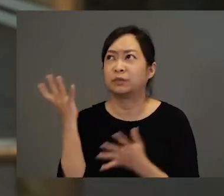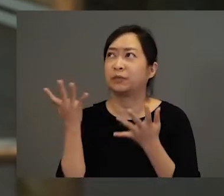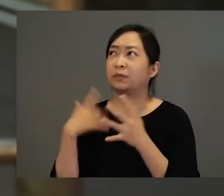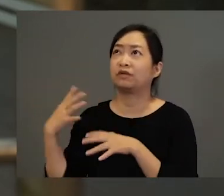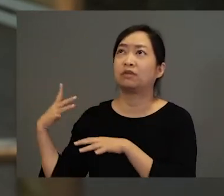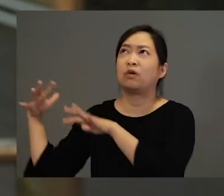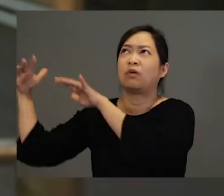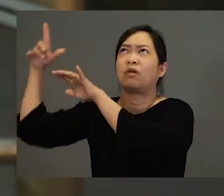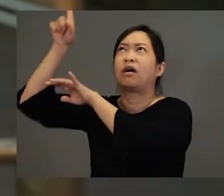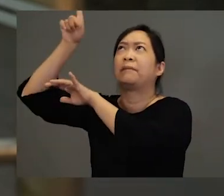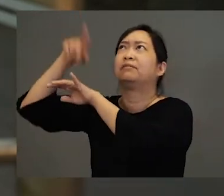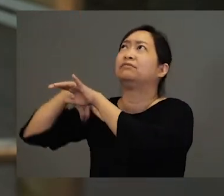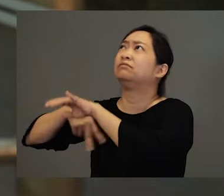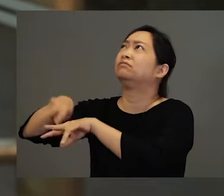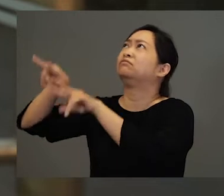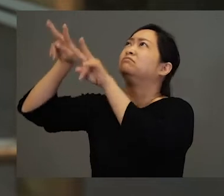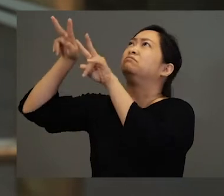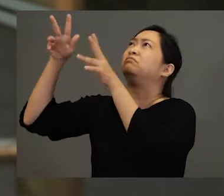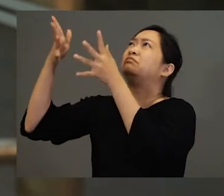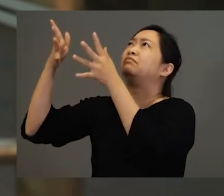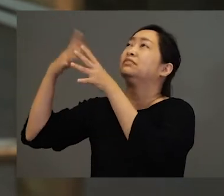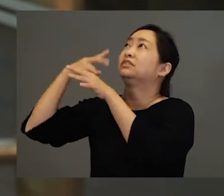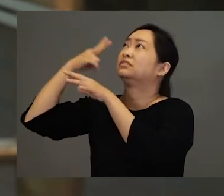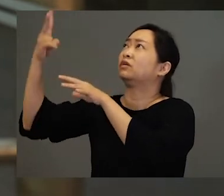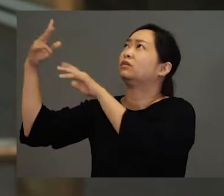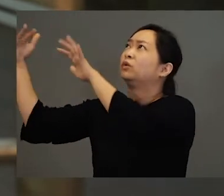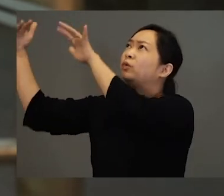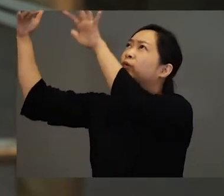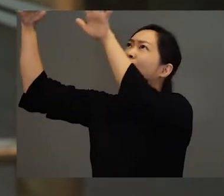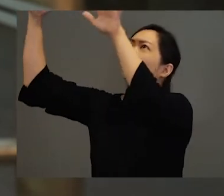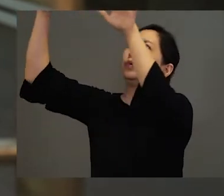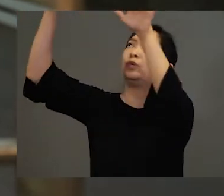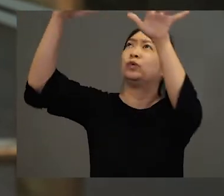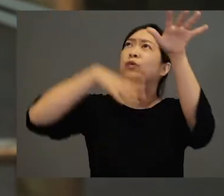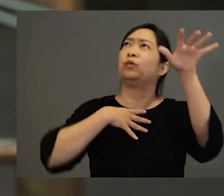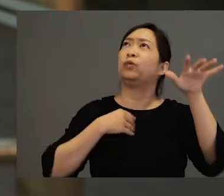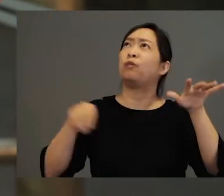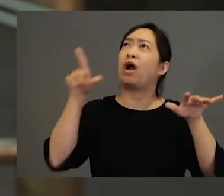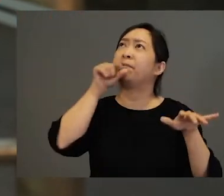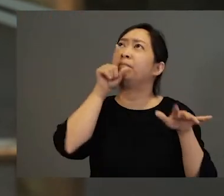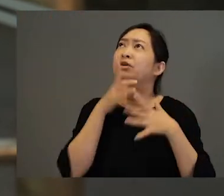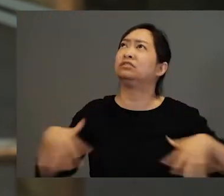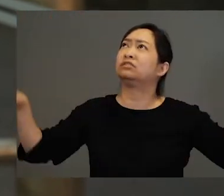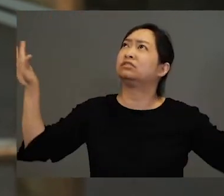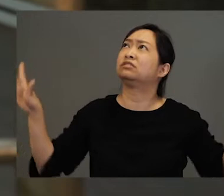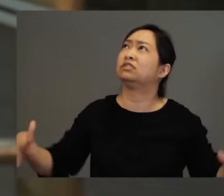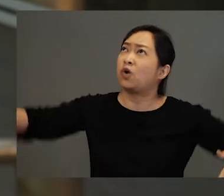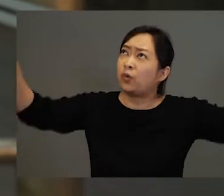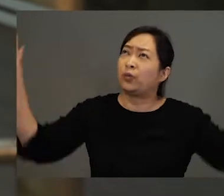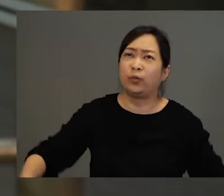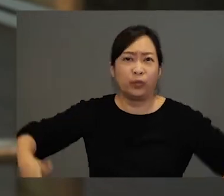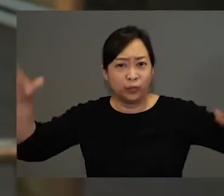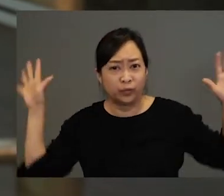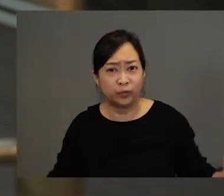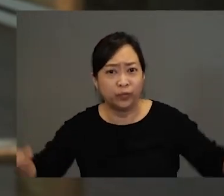sound came from up above. He looked up and he saw a flock of white birds. They were flapping